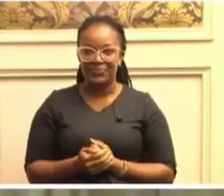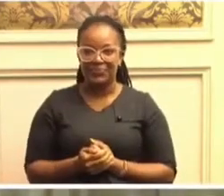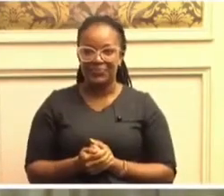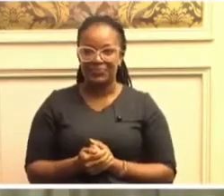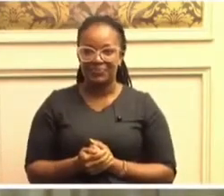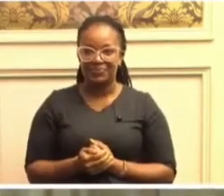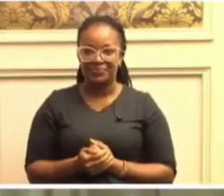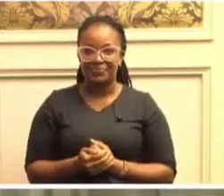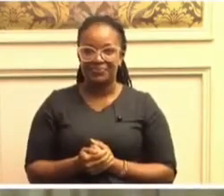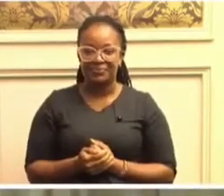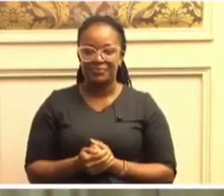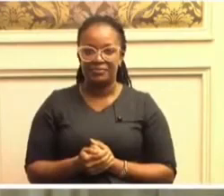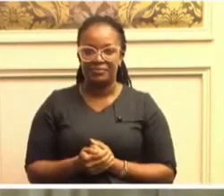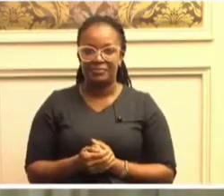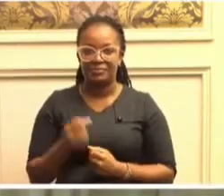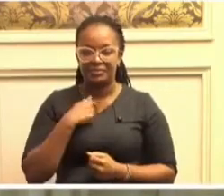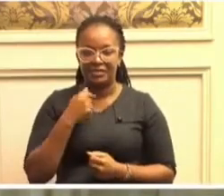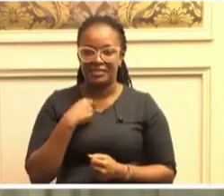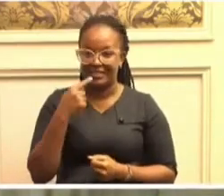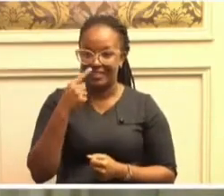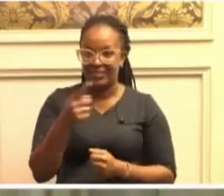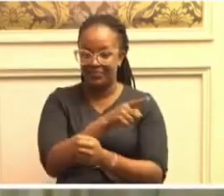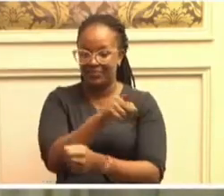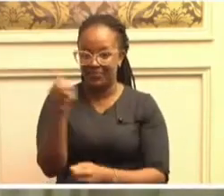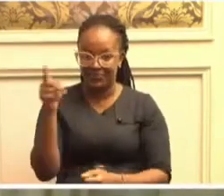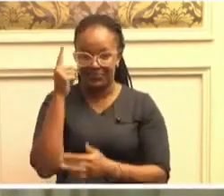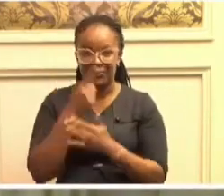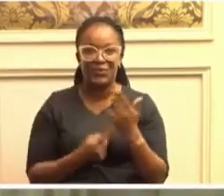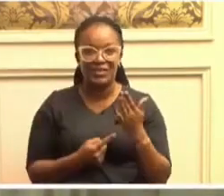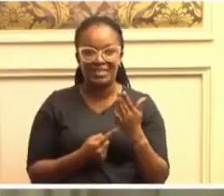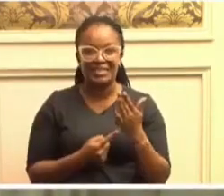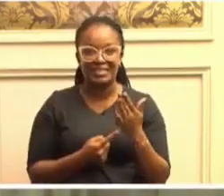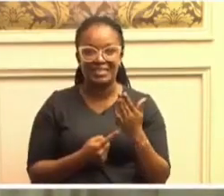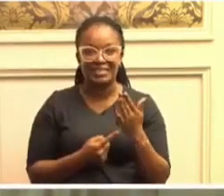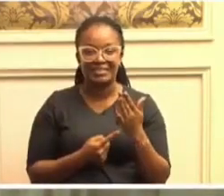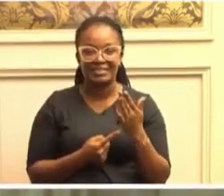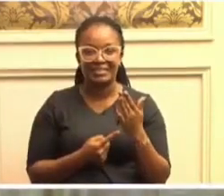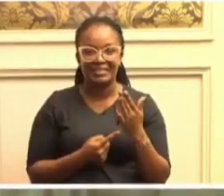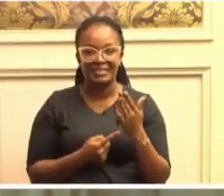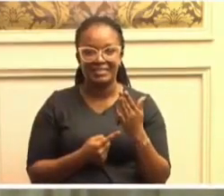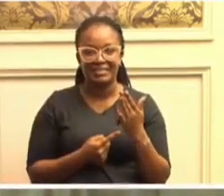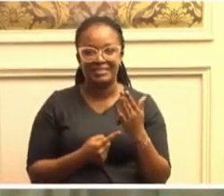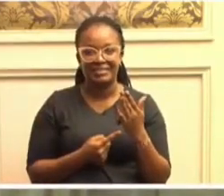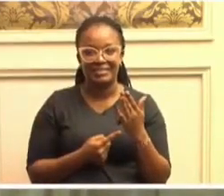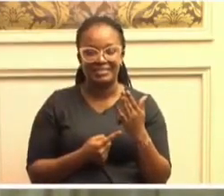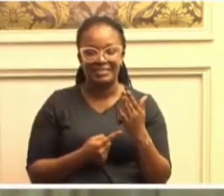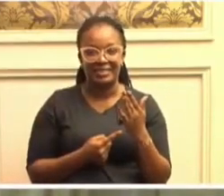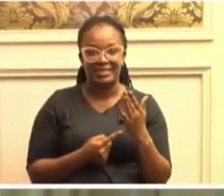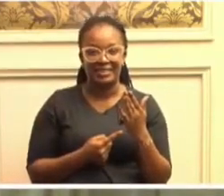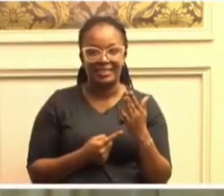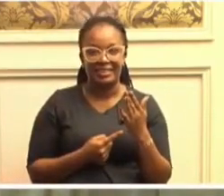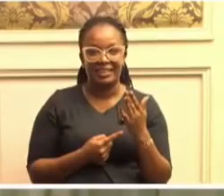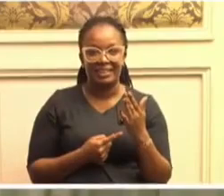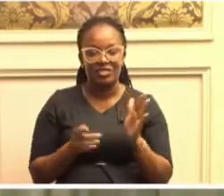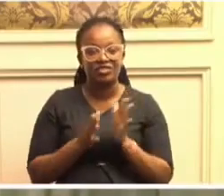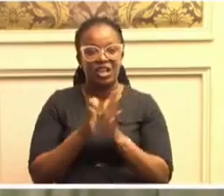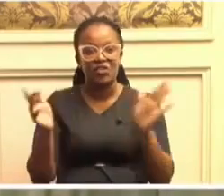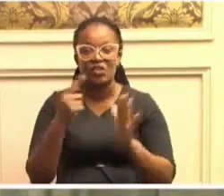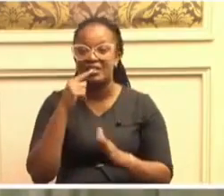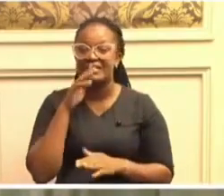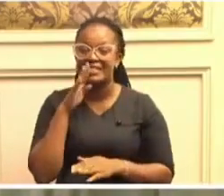Let me tell you what your Solicitor General said insofar as